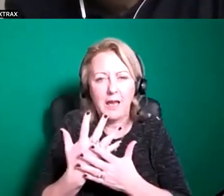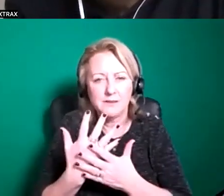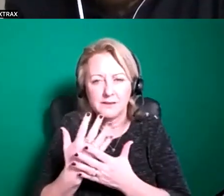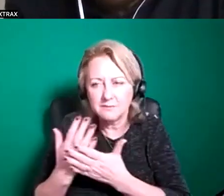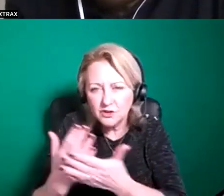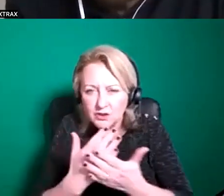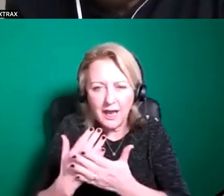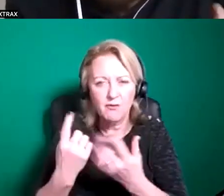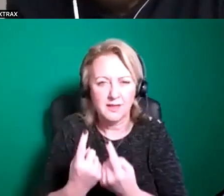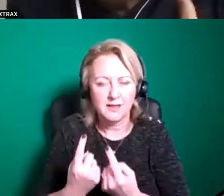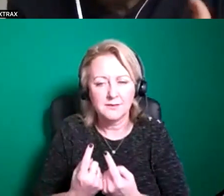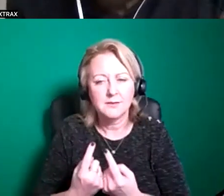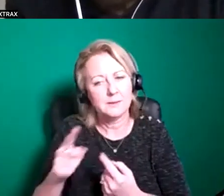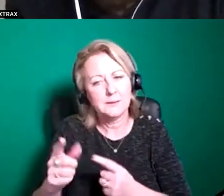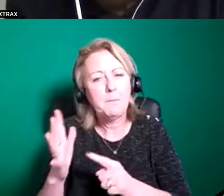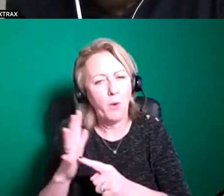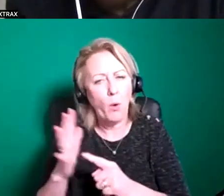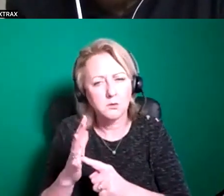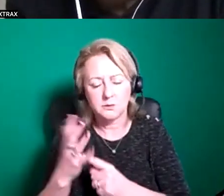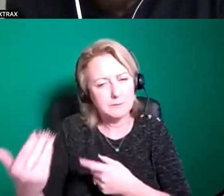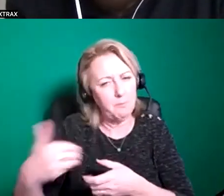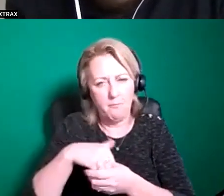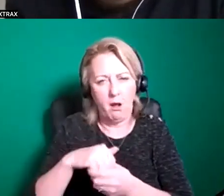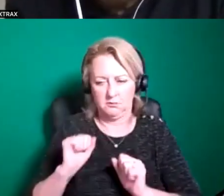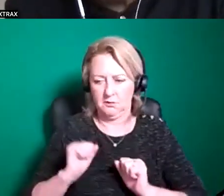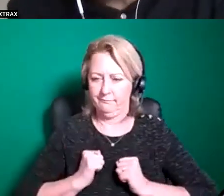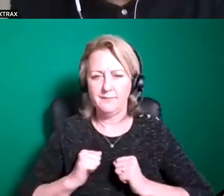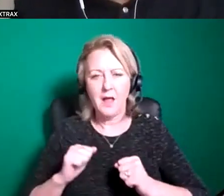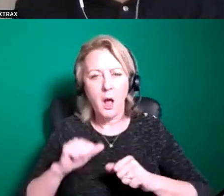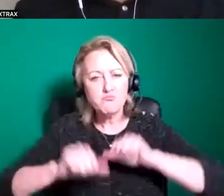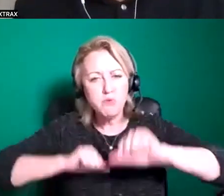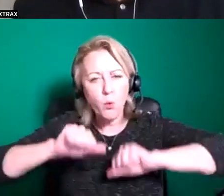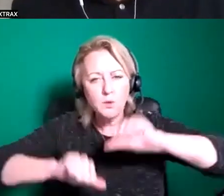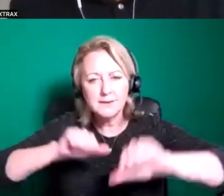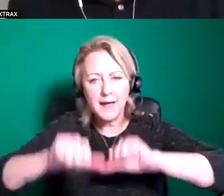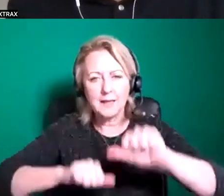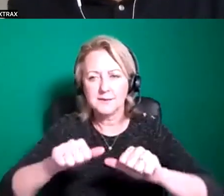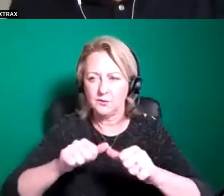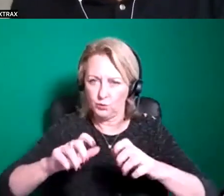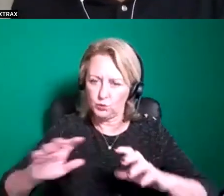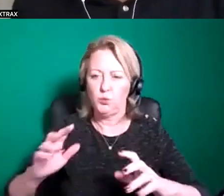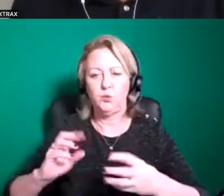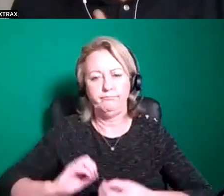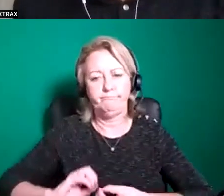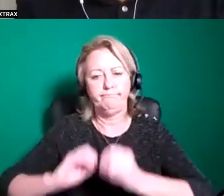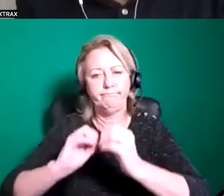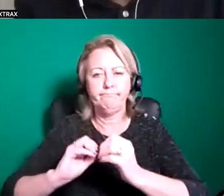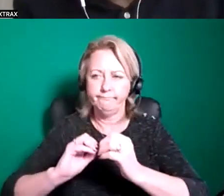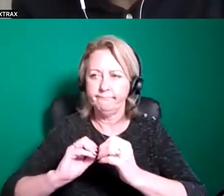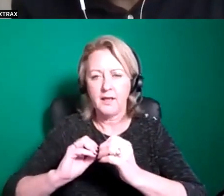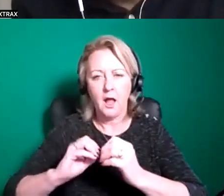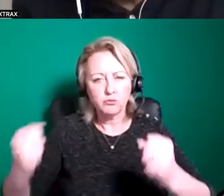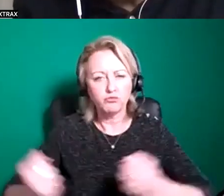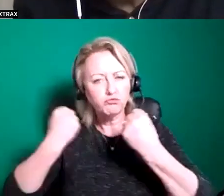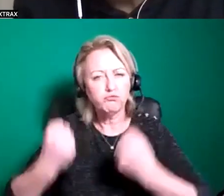sharings um is a really important kind of part of the process for uh trying to bring together a really strong and kind of responsive kind of